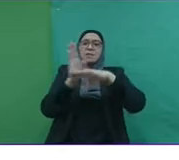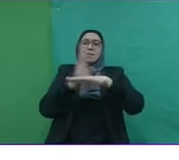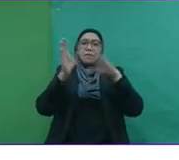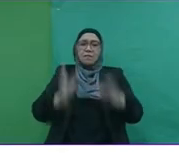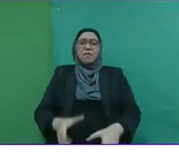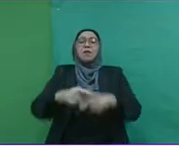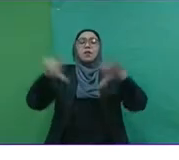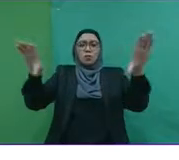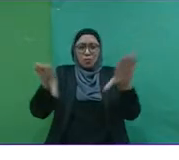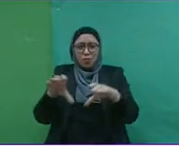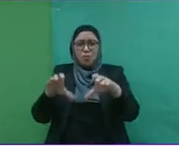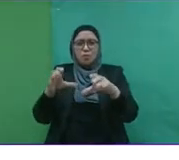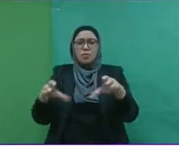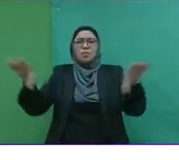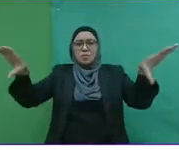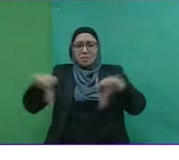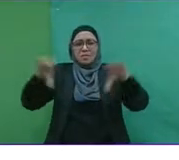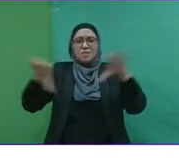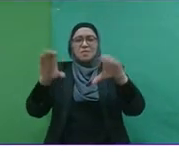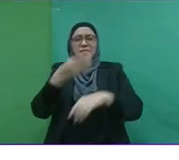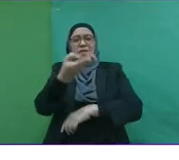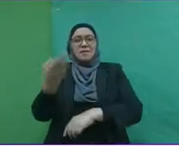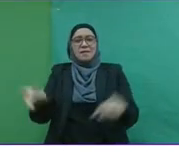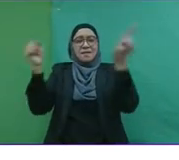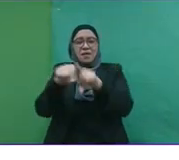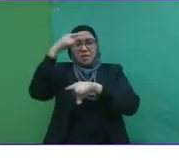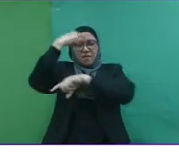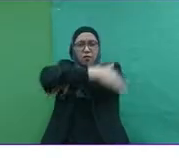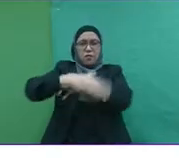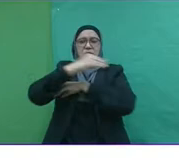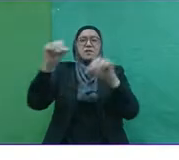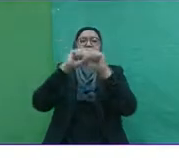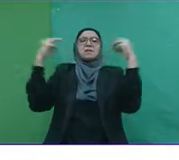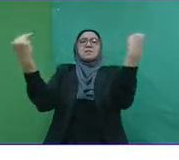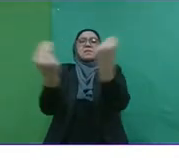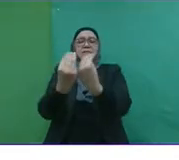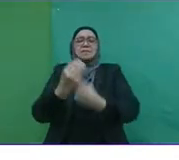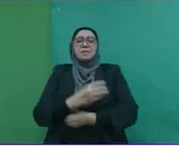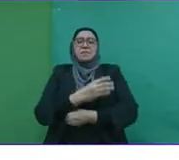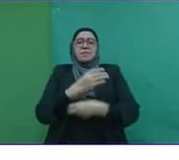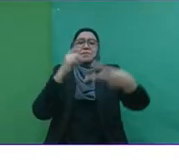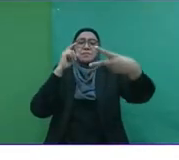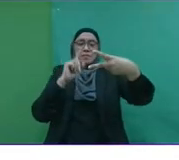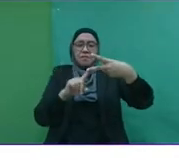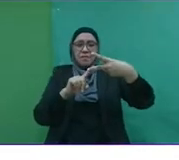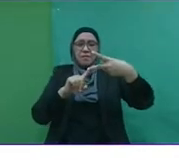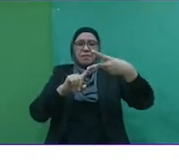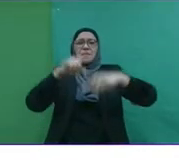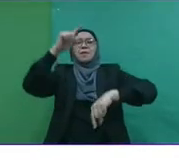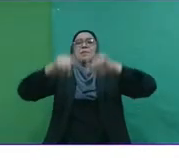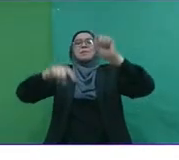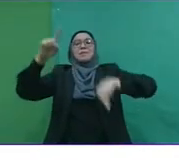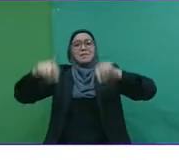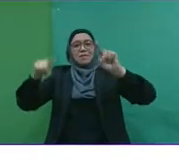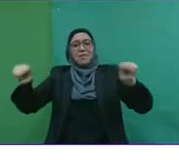entrepreneurs do make things happen for their countries and their societies. We have also come across